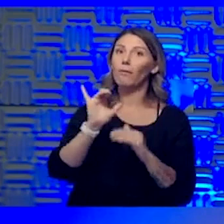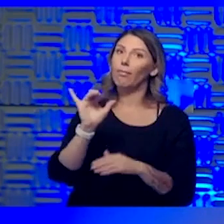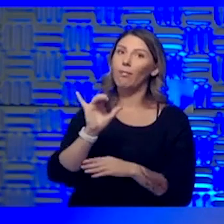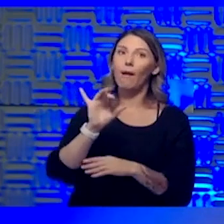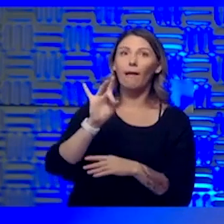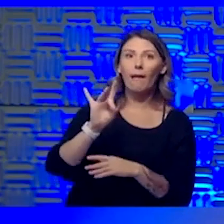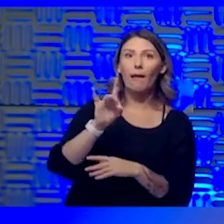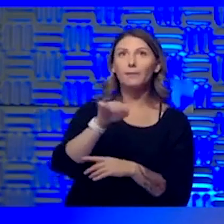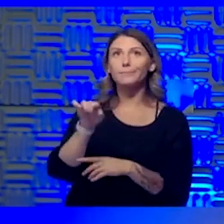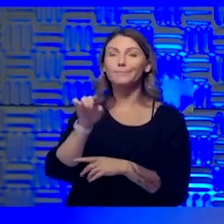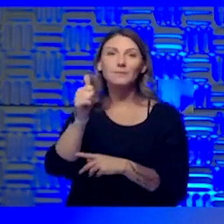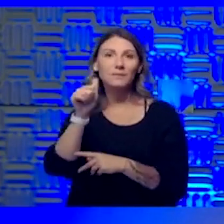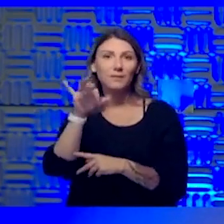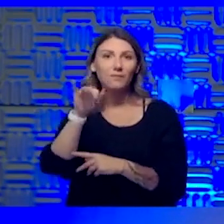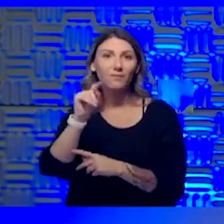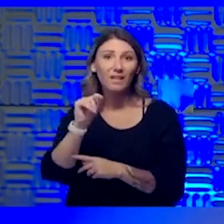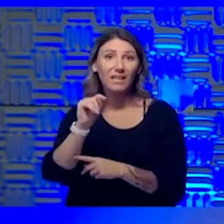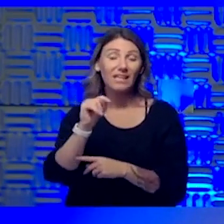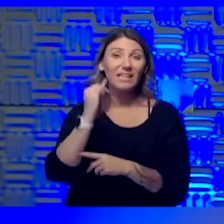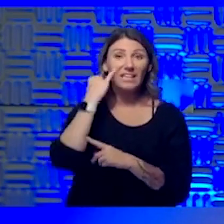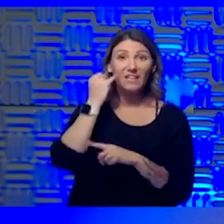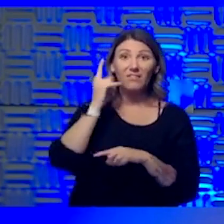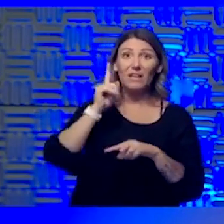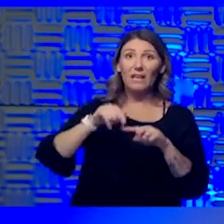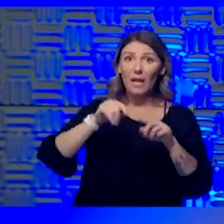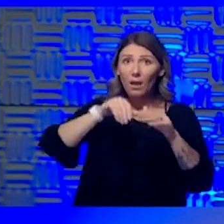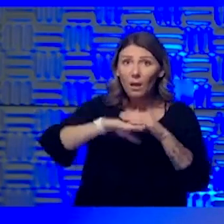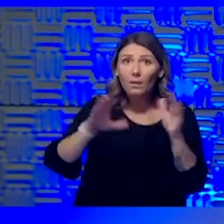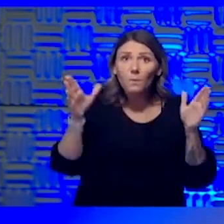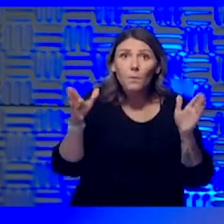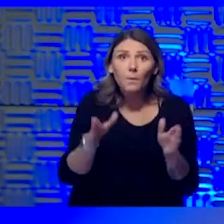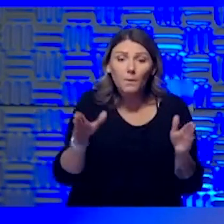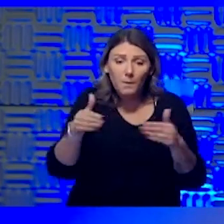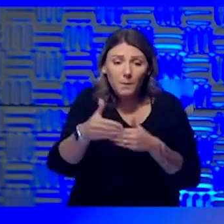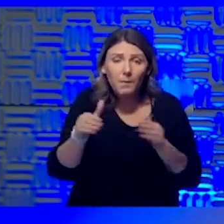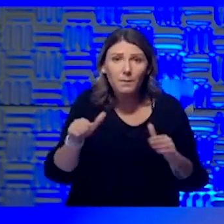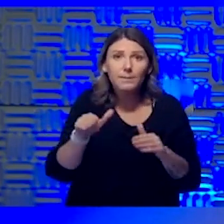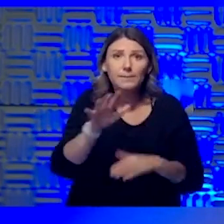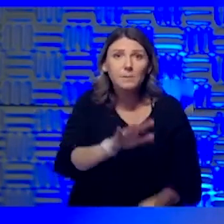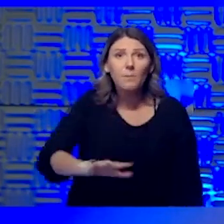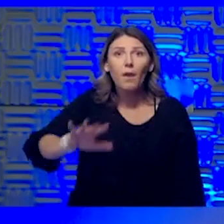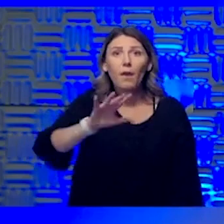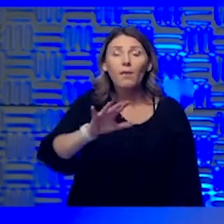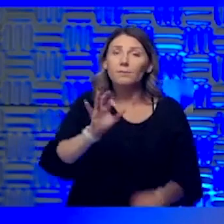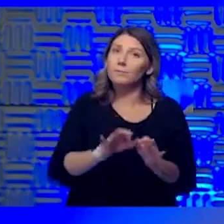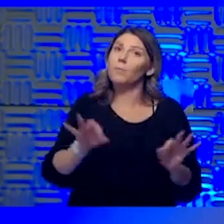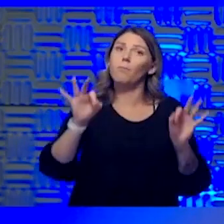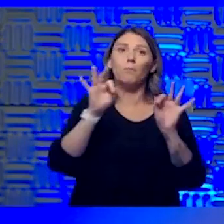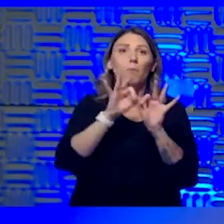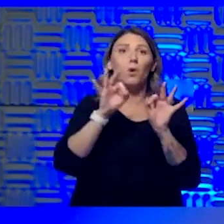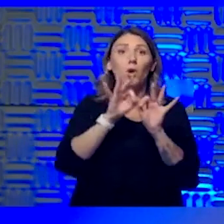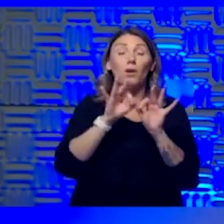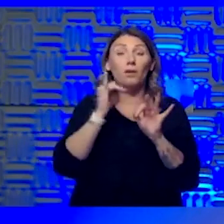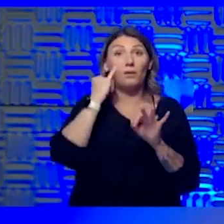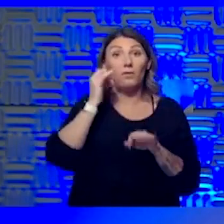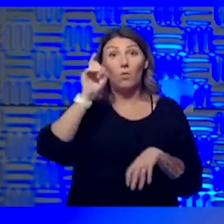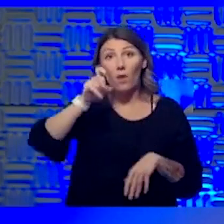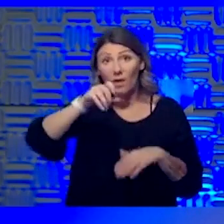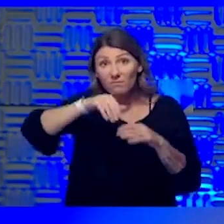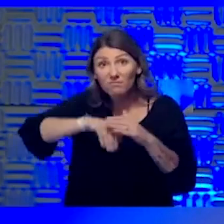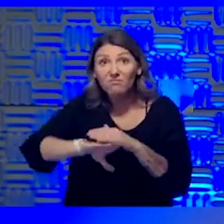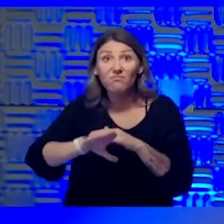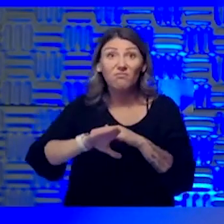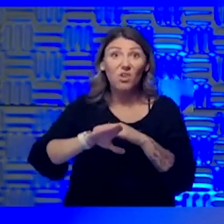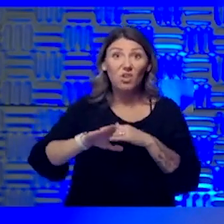if you cannot be in the confined space, that's going to be important. Um, and then as well, if you have to be in the confined space, then it's